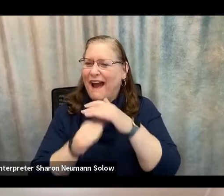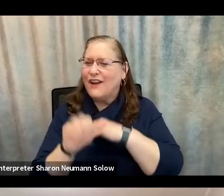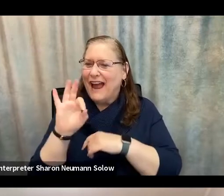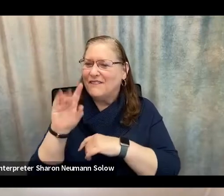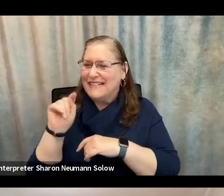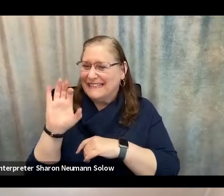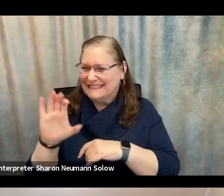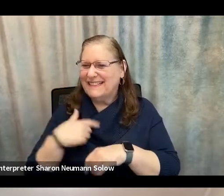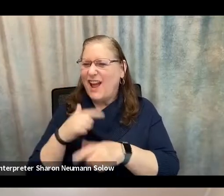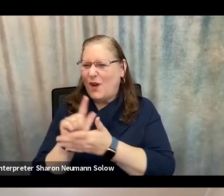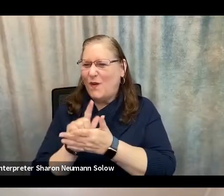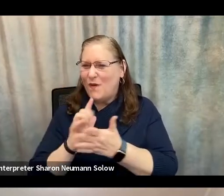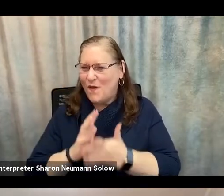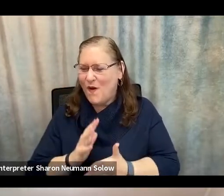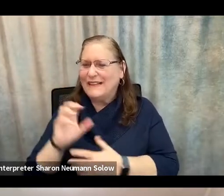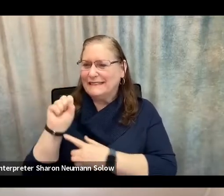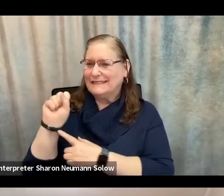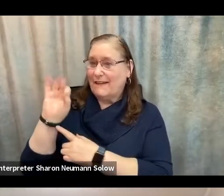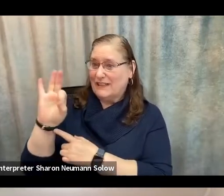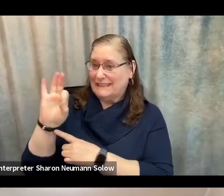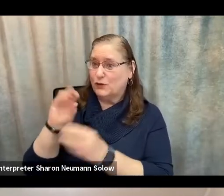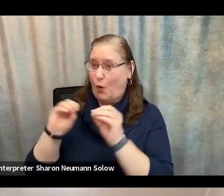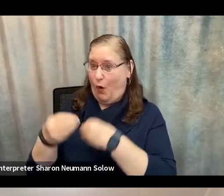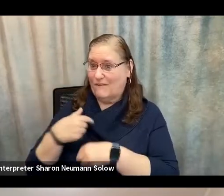I'm San Francisco office. And with me today is Emily Wu.